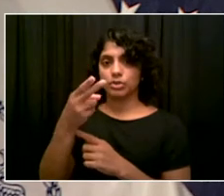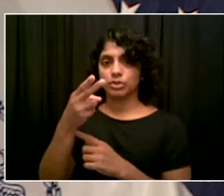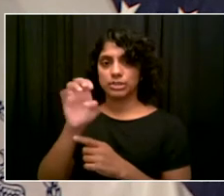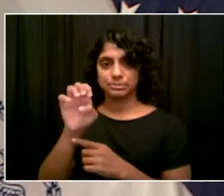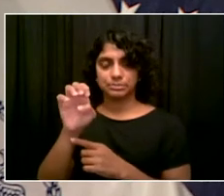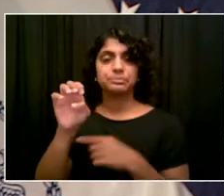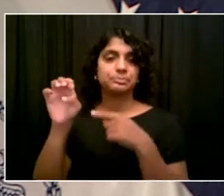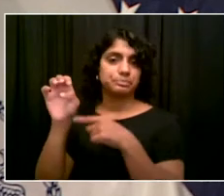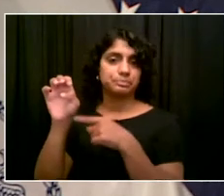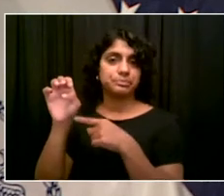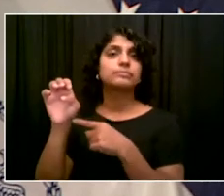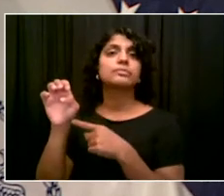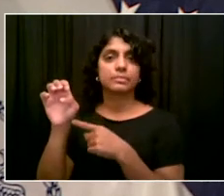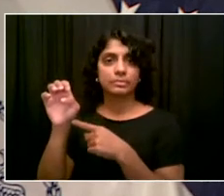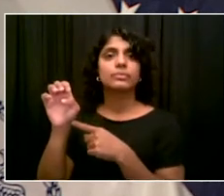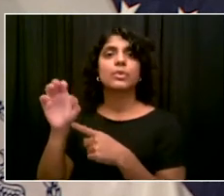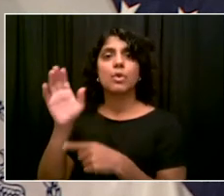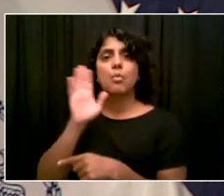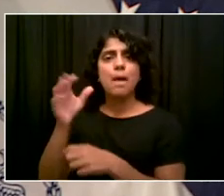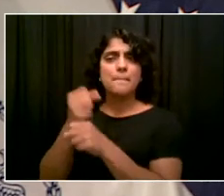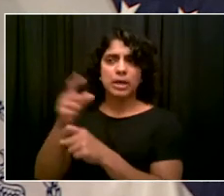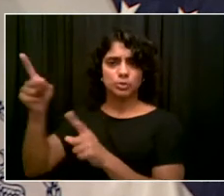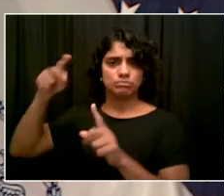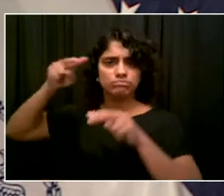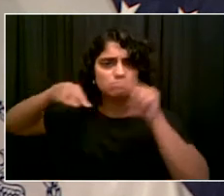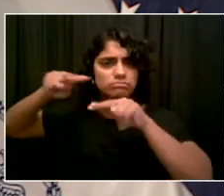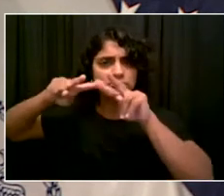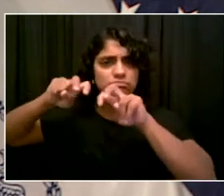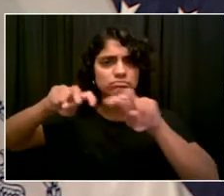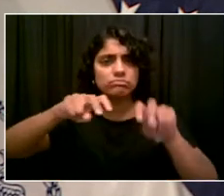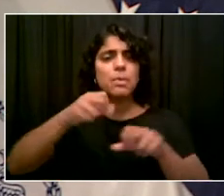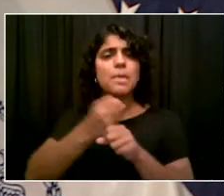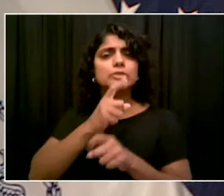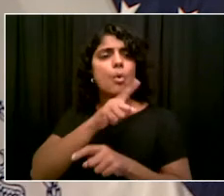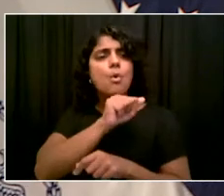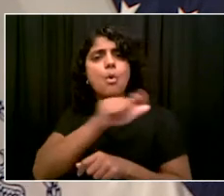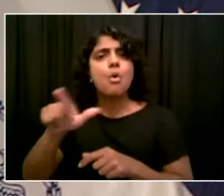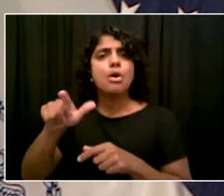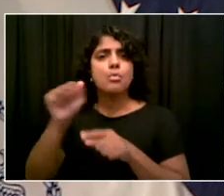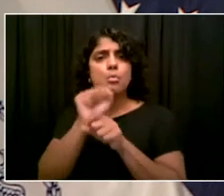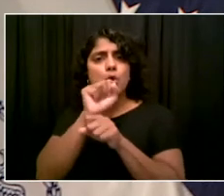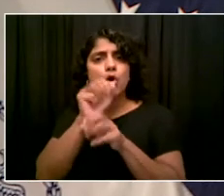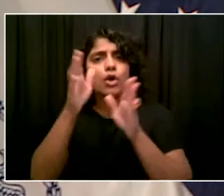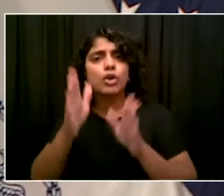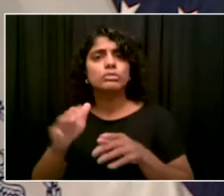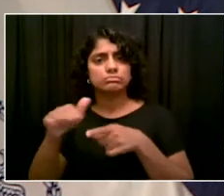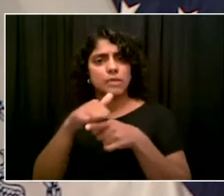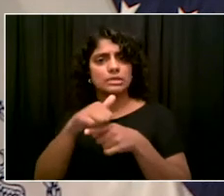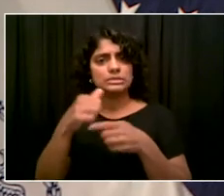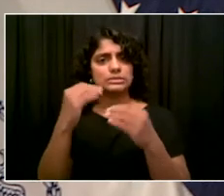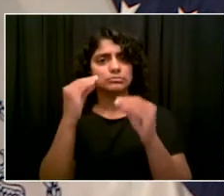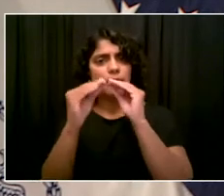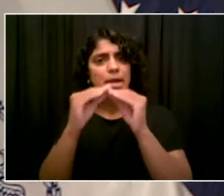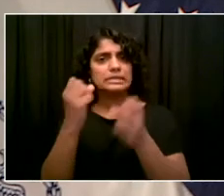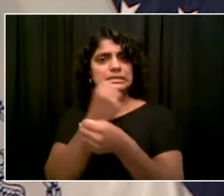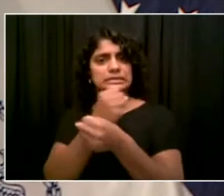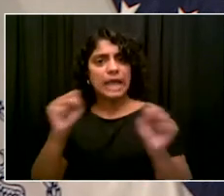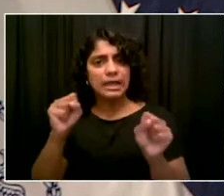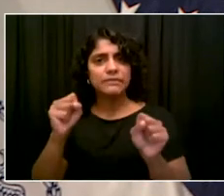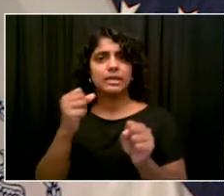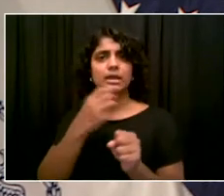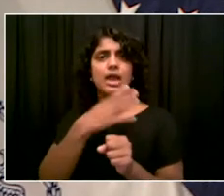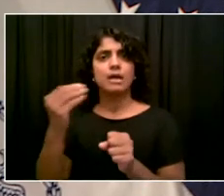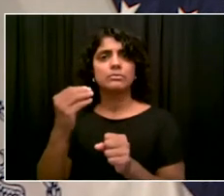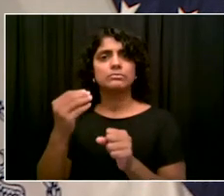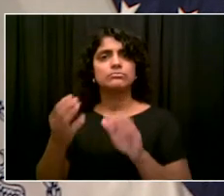running those sites, never thinks that they can get away with this stuff or it's not going to have hugely negative impact on them, including, and this is